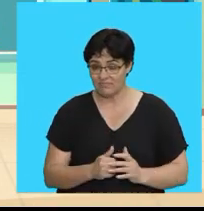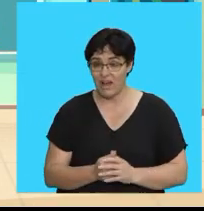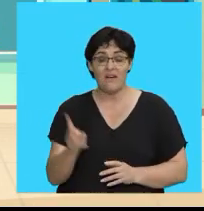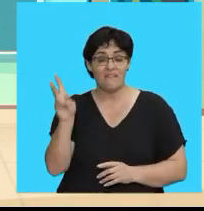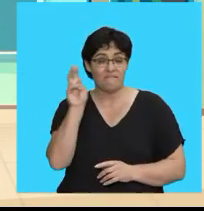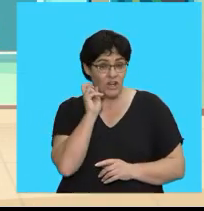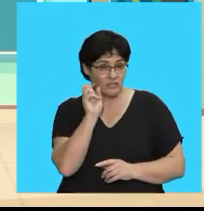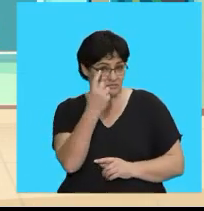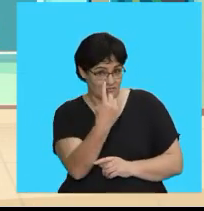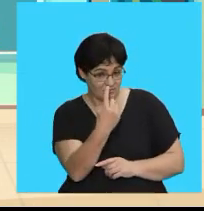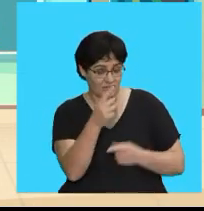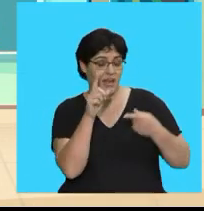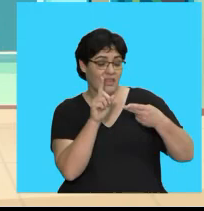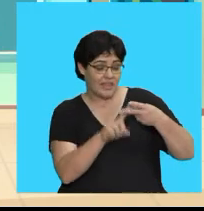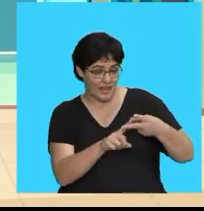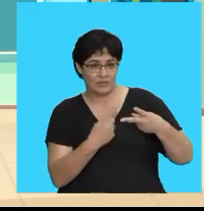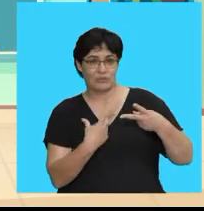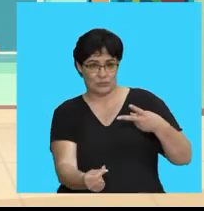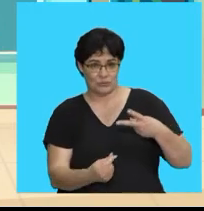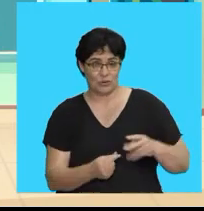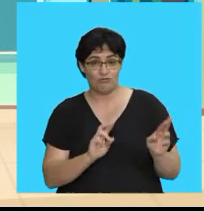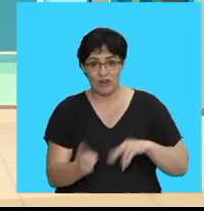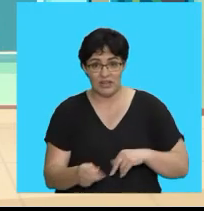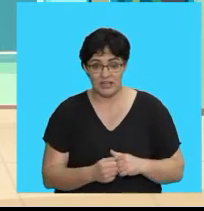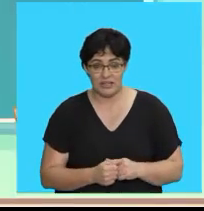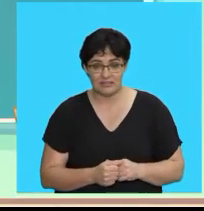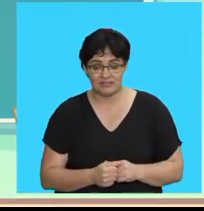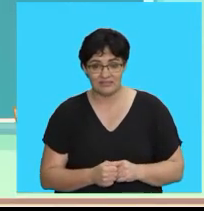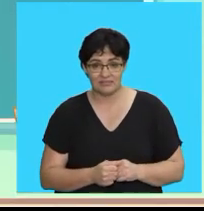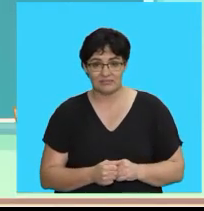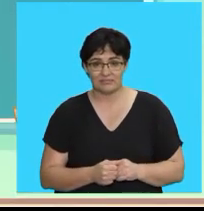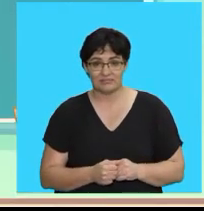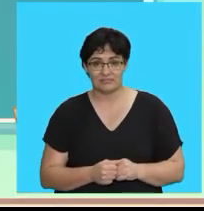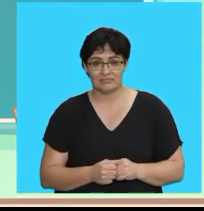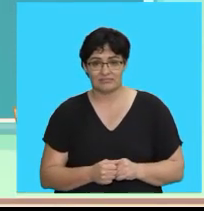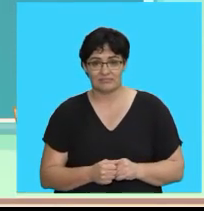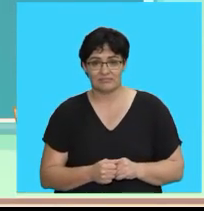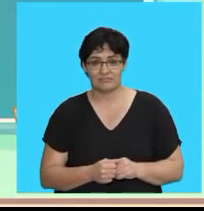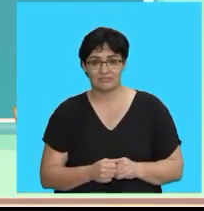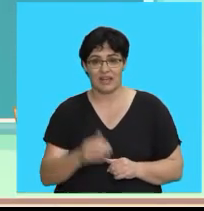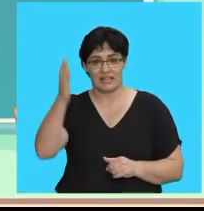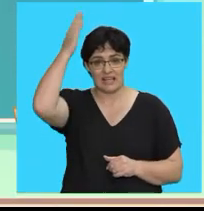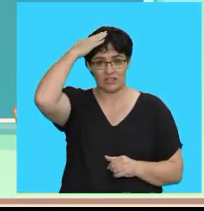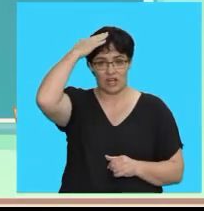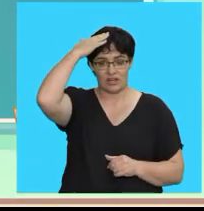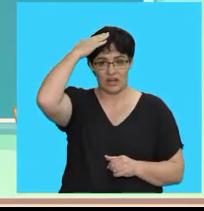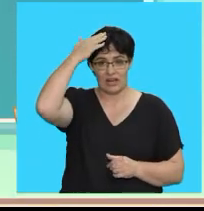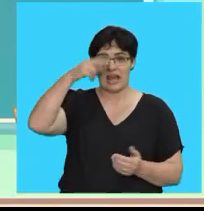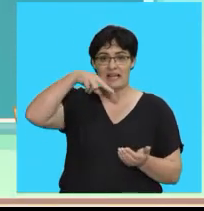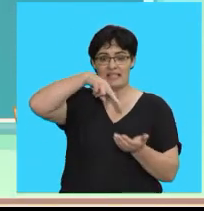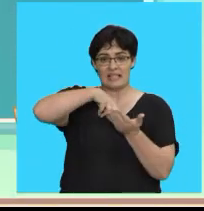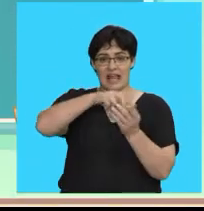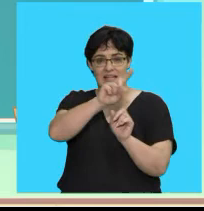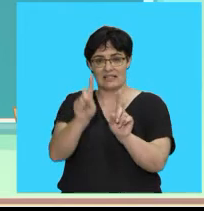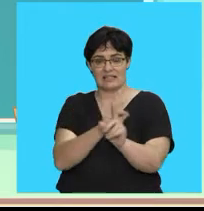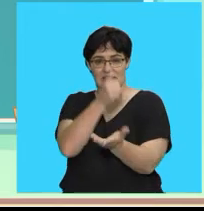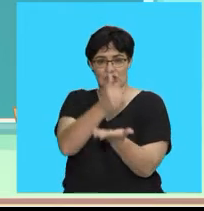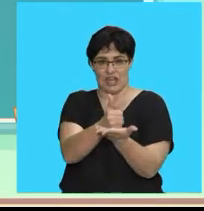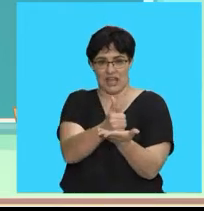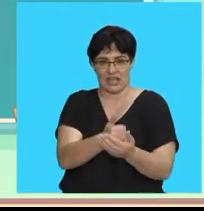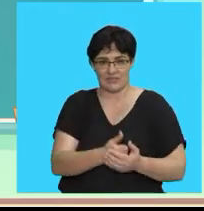And then do Ready? Here it goes Touch your head And stand behind your chairs